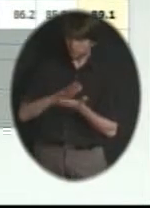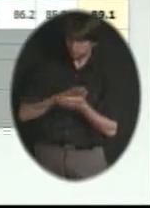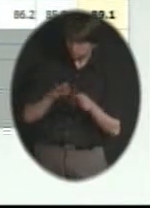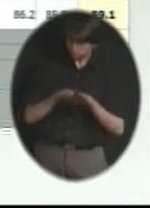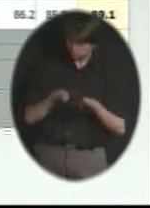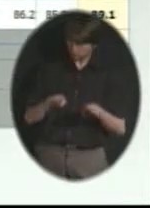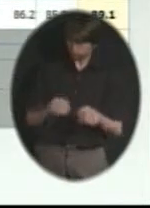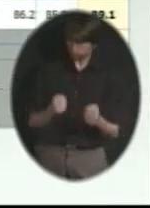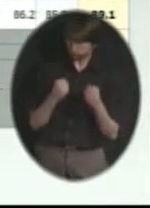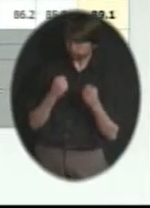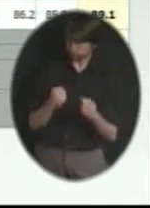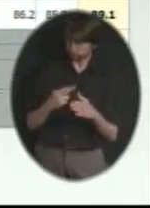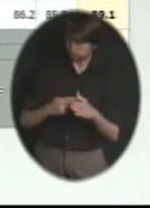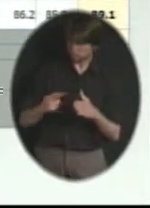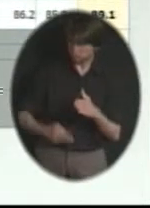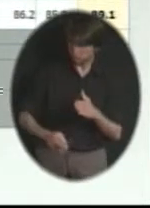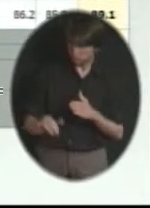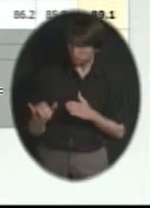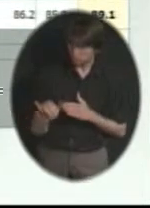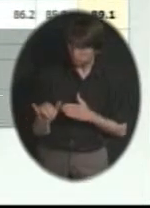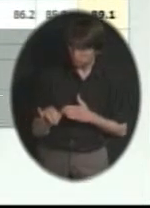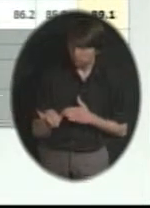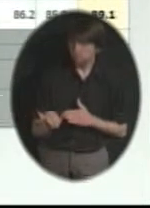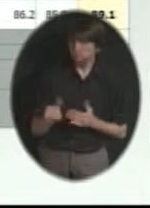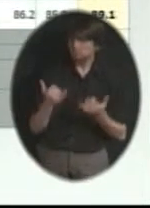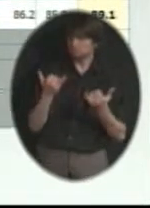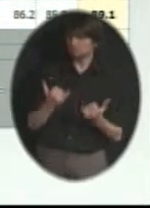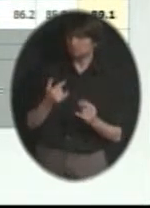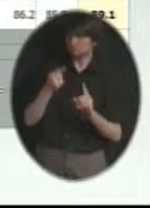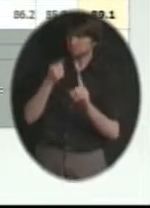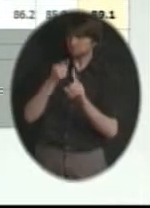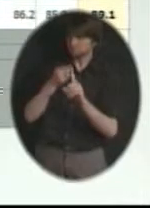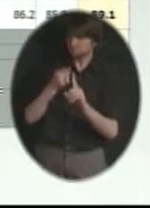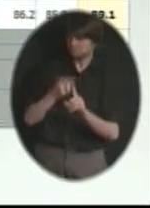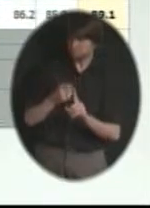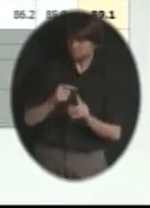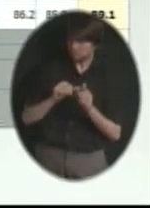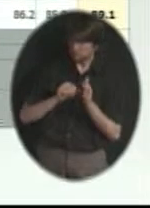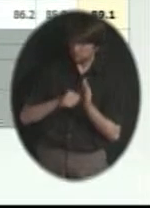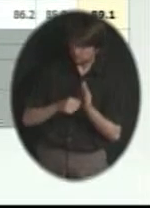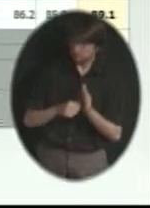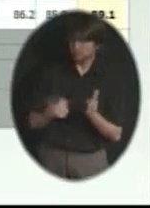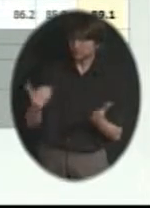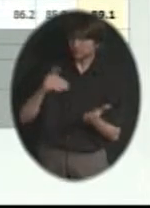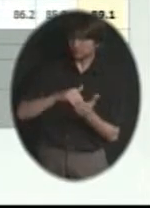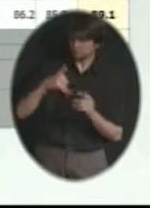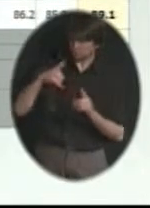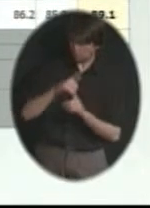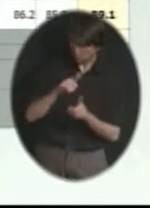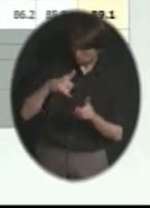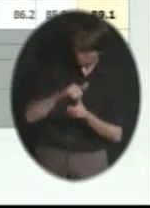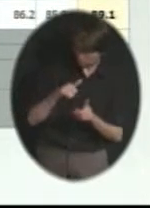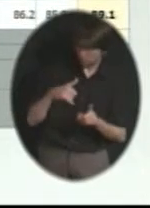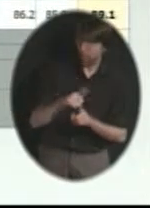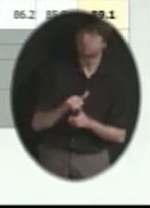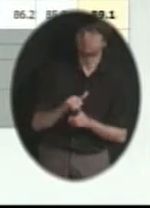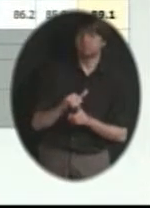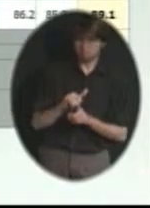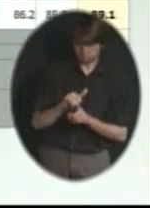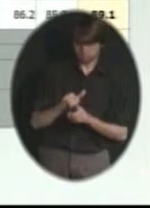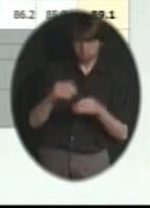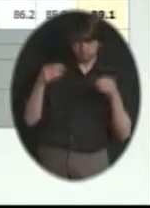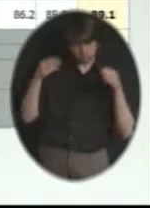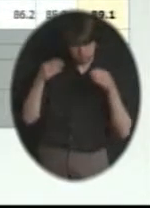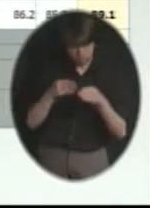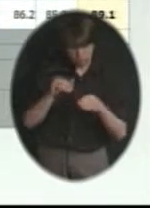excellent strengths here. And I'd like to highlight just the bullying behavior, addressing bullying behavior. Great focus, Dr.